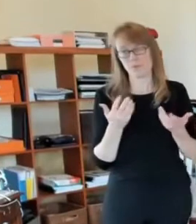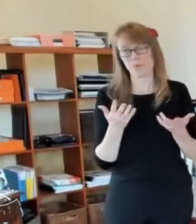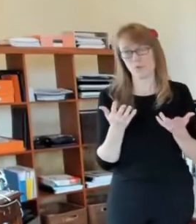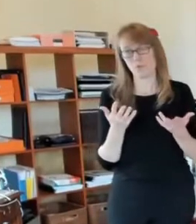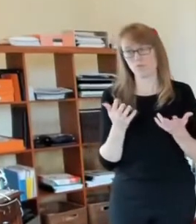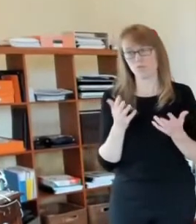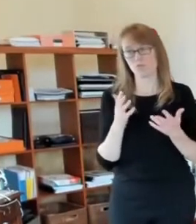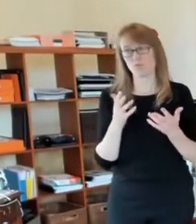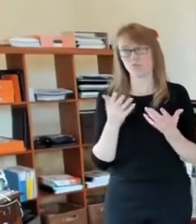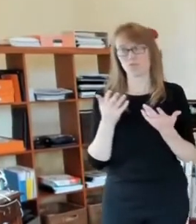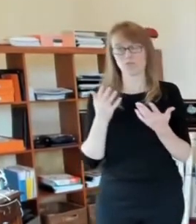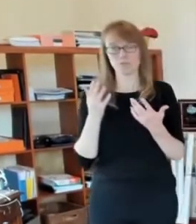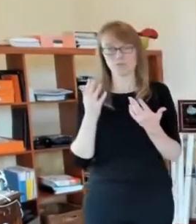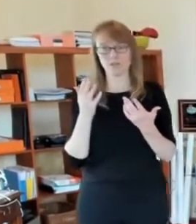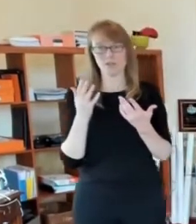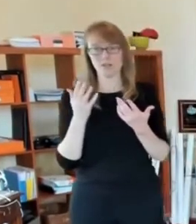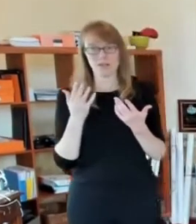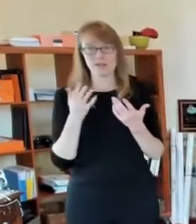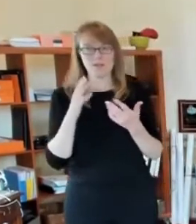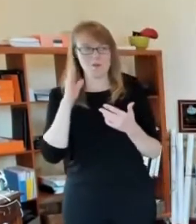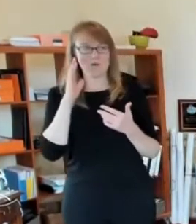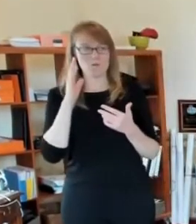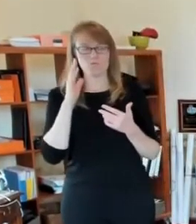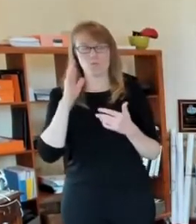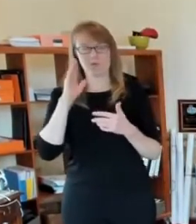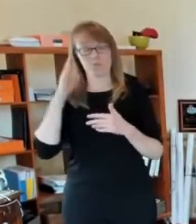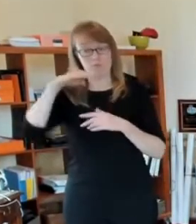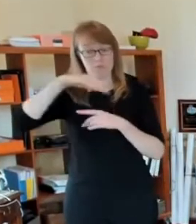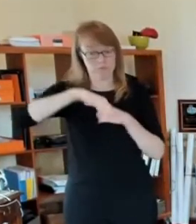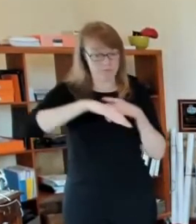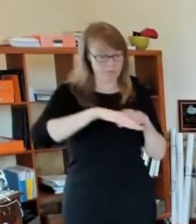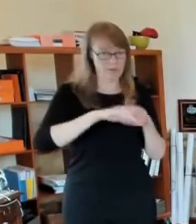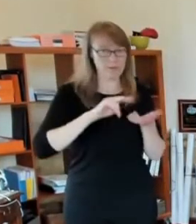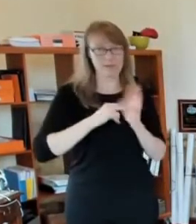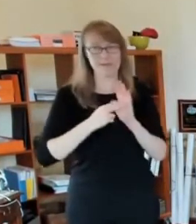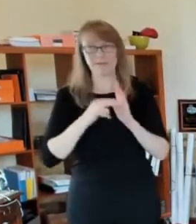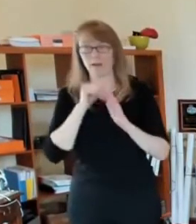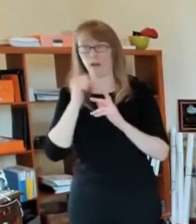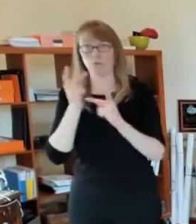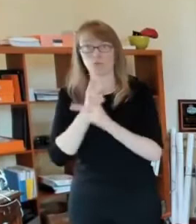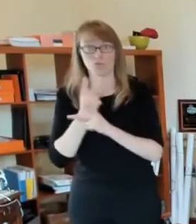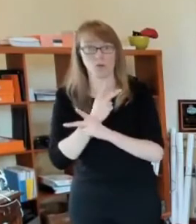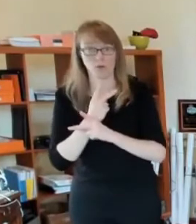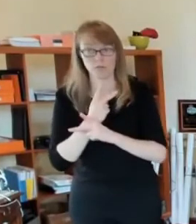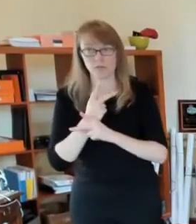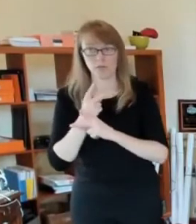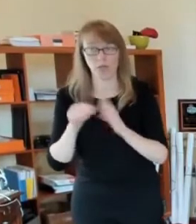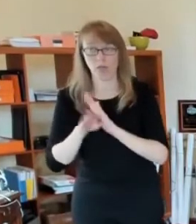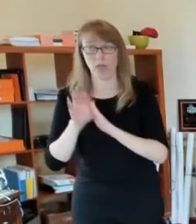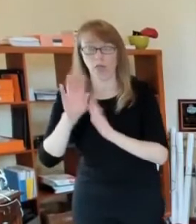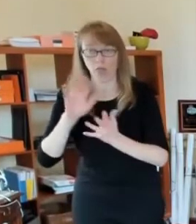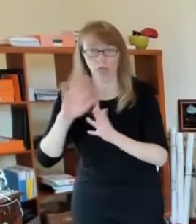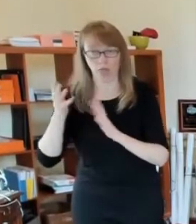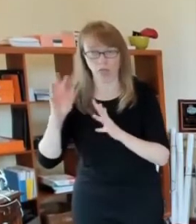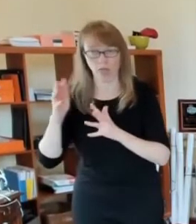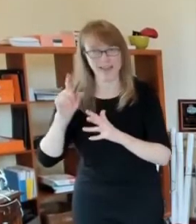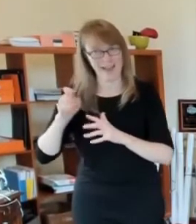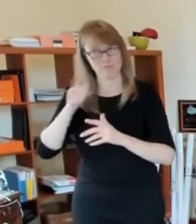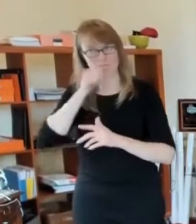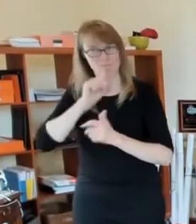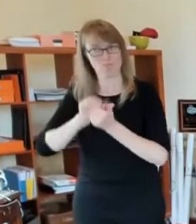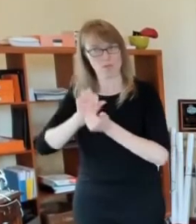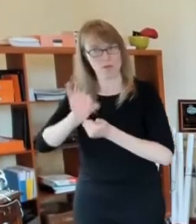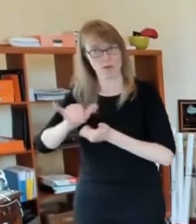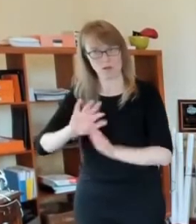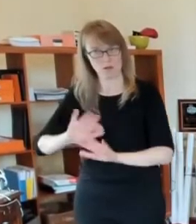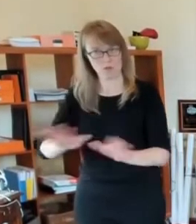So that's that didn't answer your question about schools directly because it's their decision. But it's a tough decision right now.